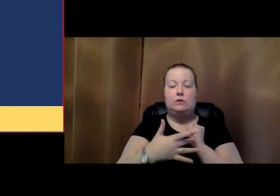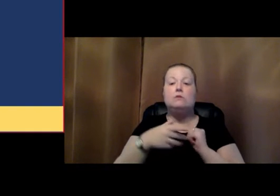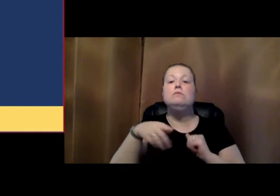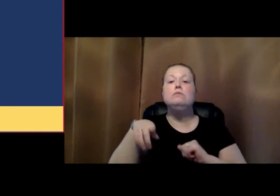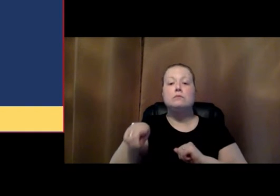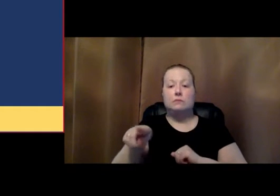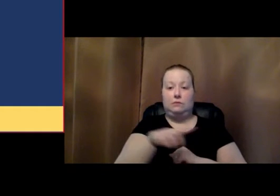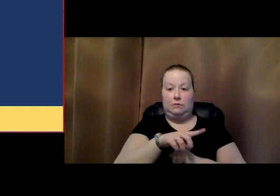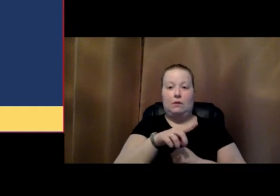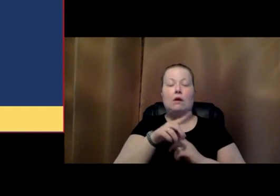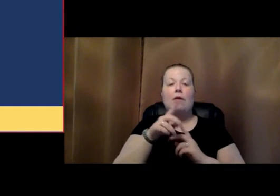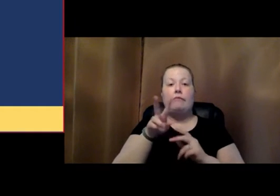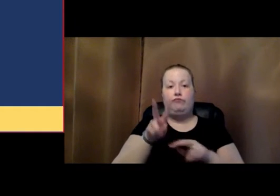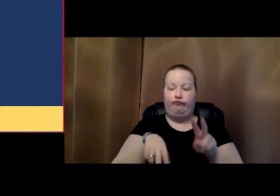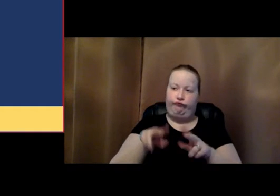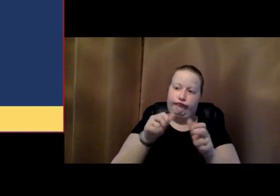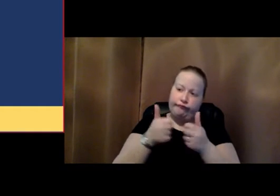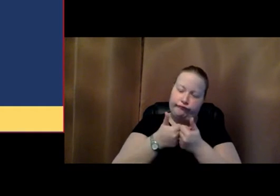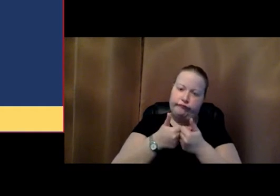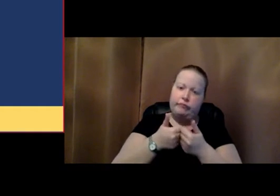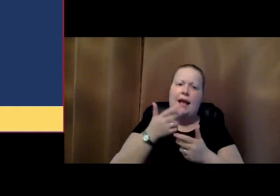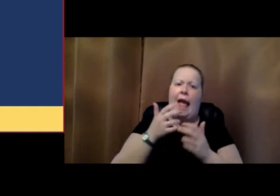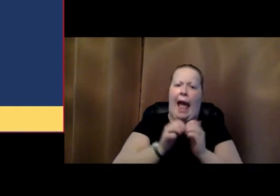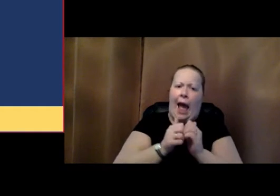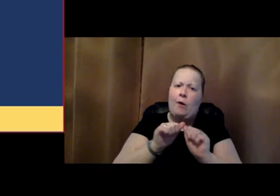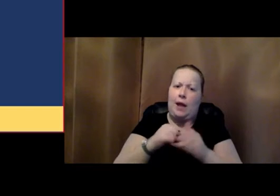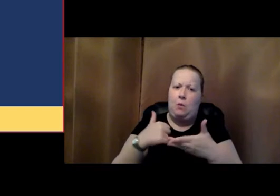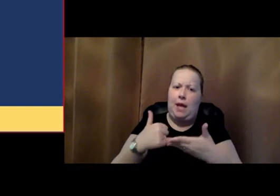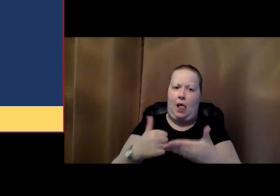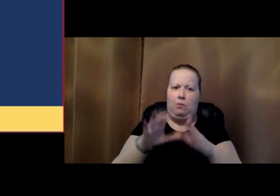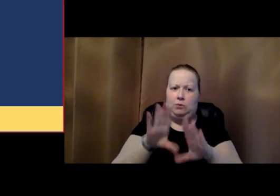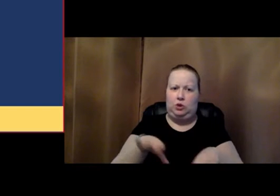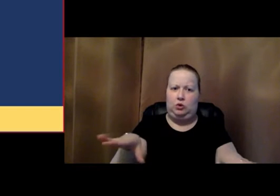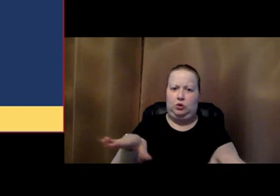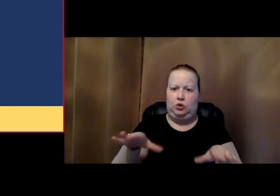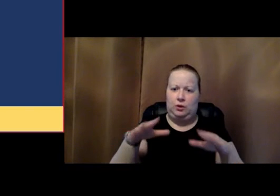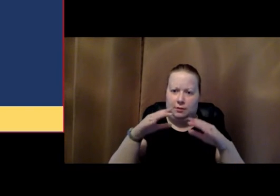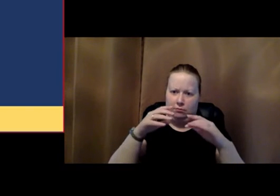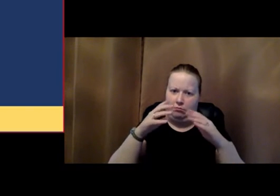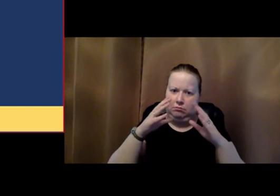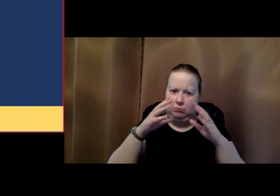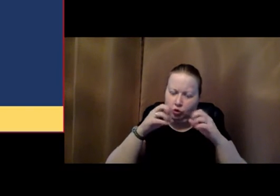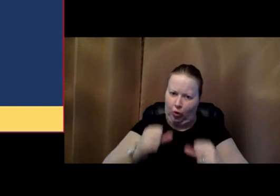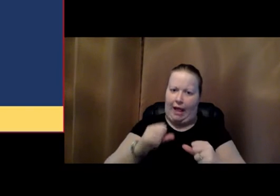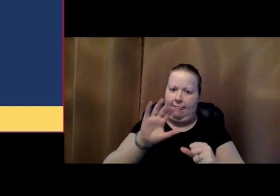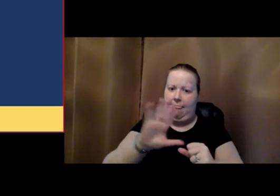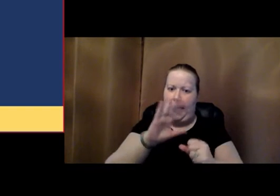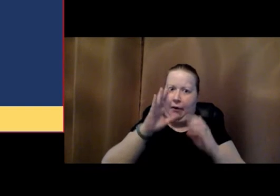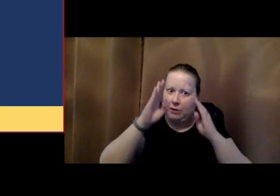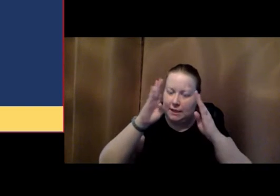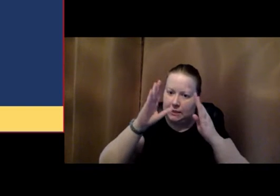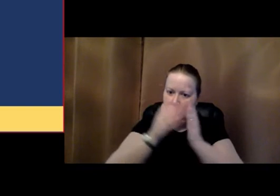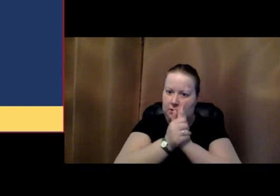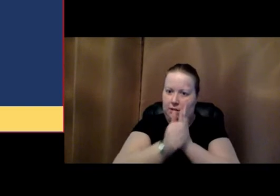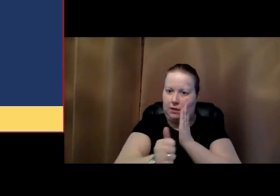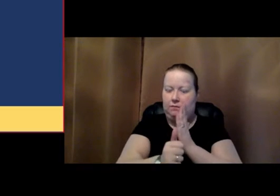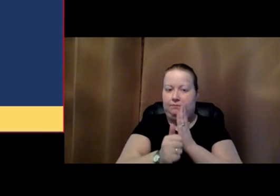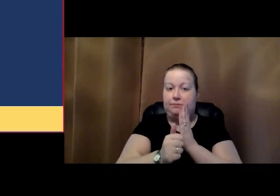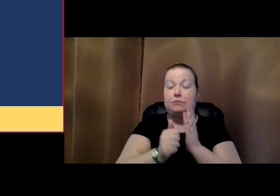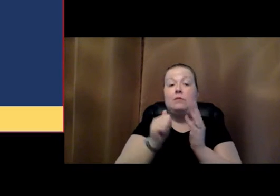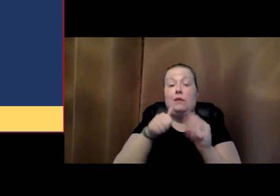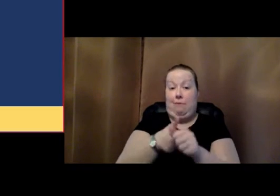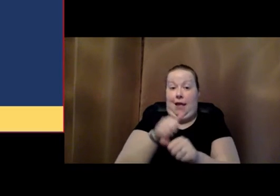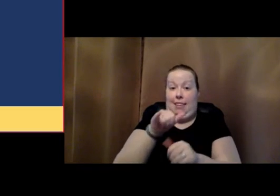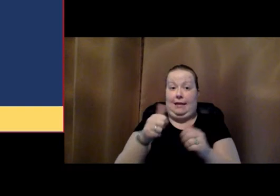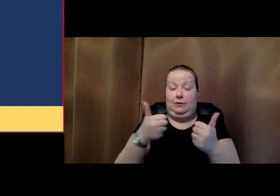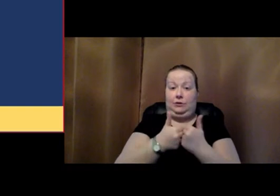challenge of how might we help children strengthen their attention skills? And behind that challenge is